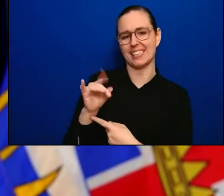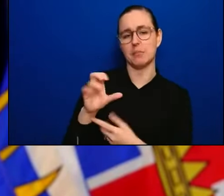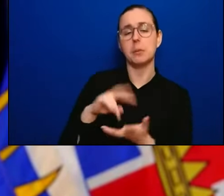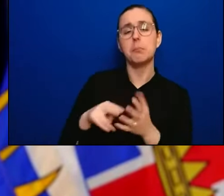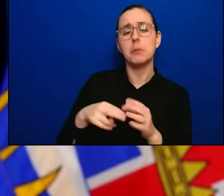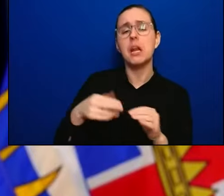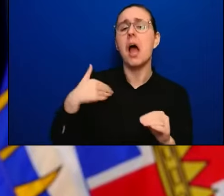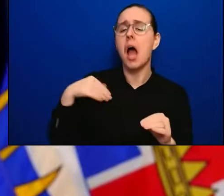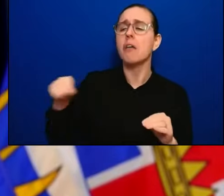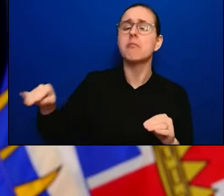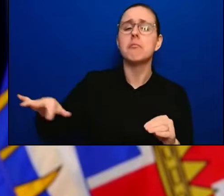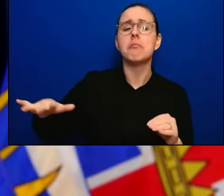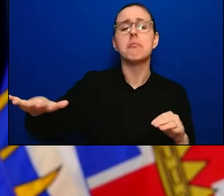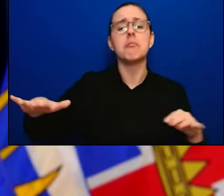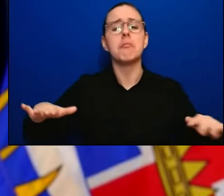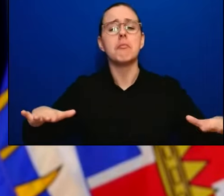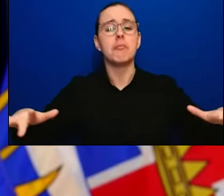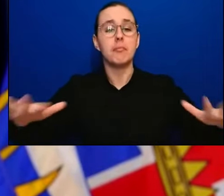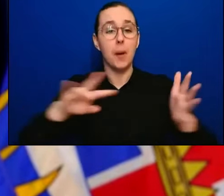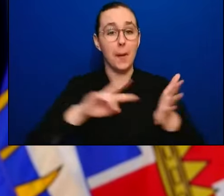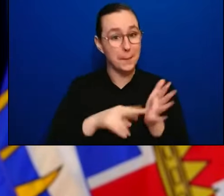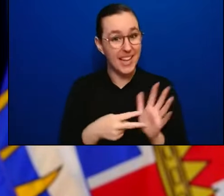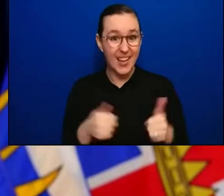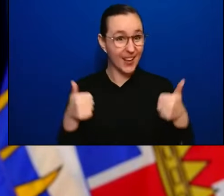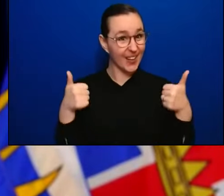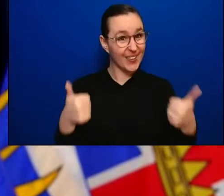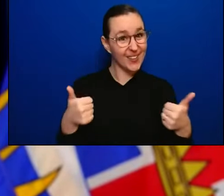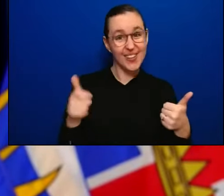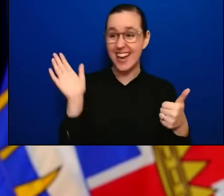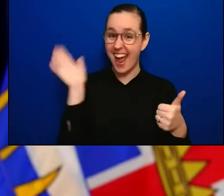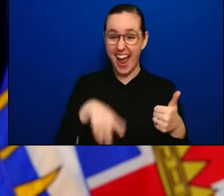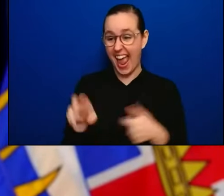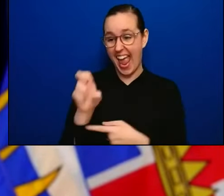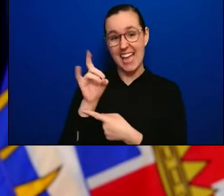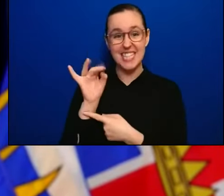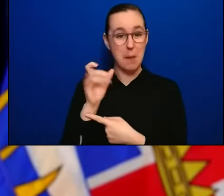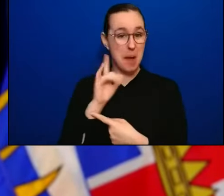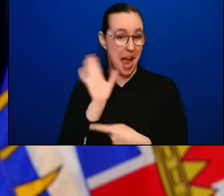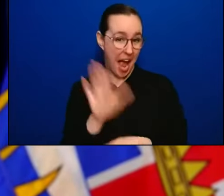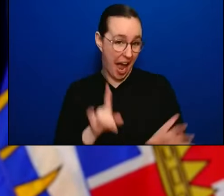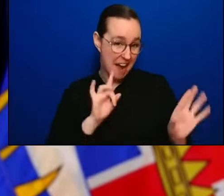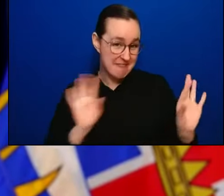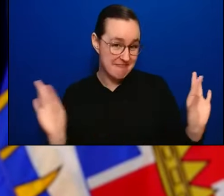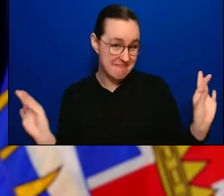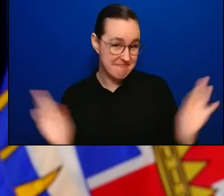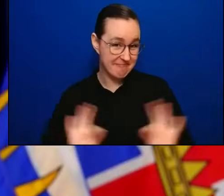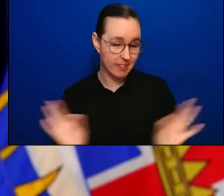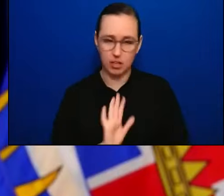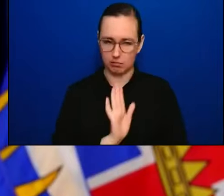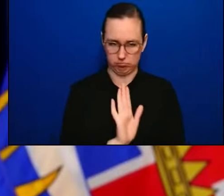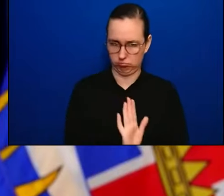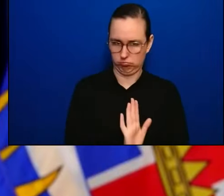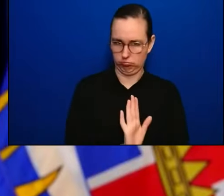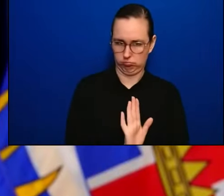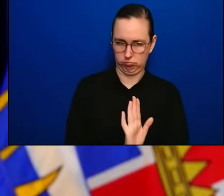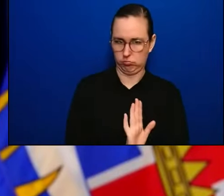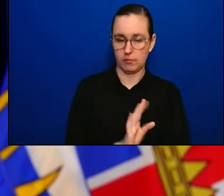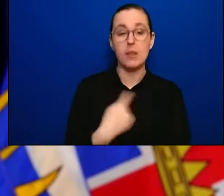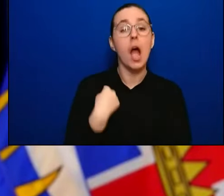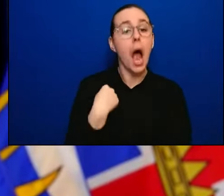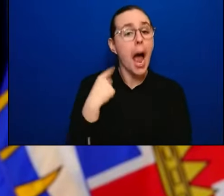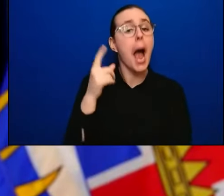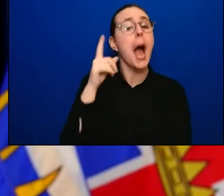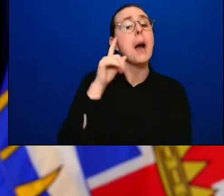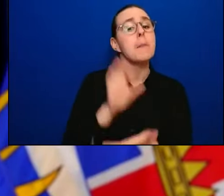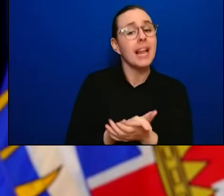doesn't mean that it's only mild and we don't have to worry about it. COVID-19 going to be one, I believe, one of the viruses that